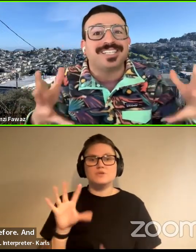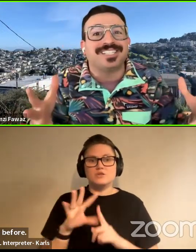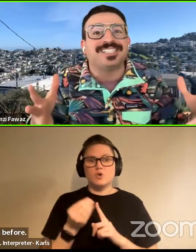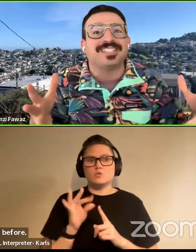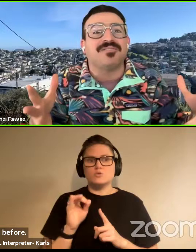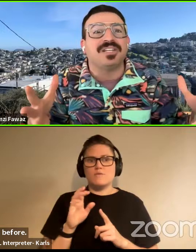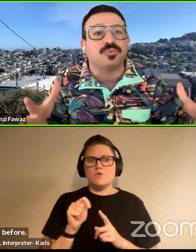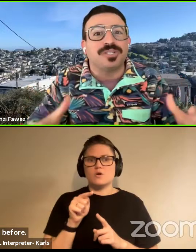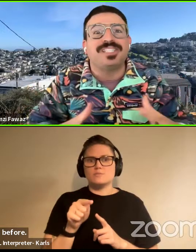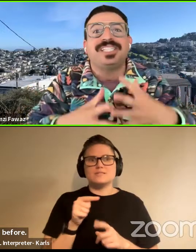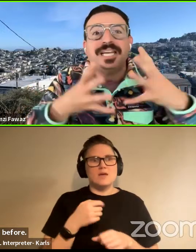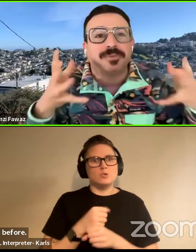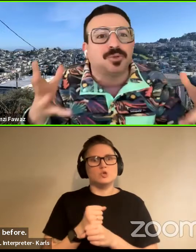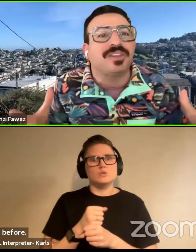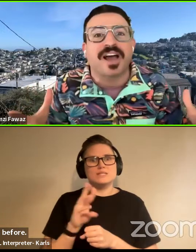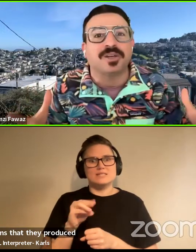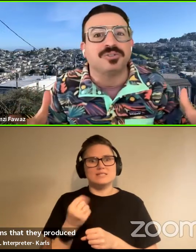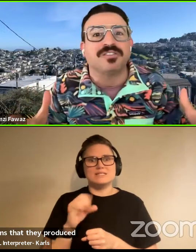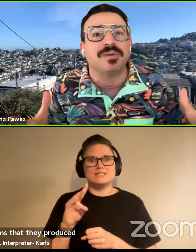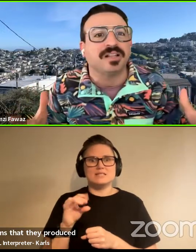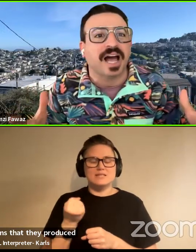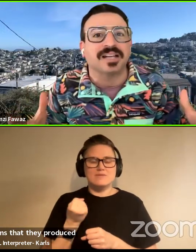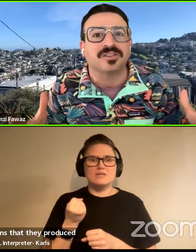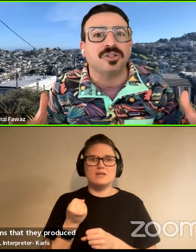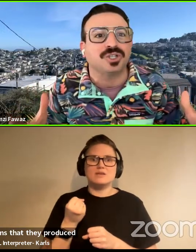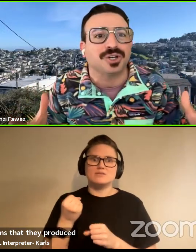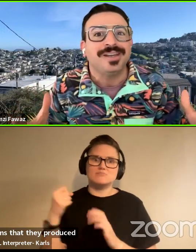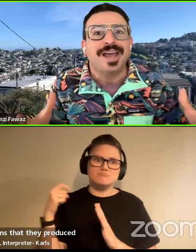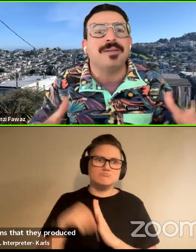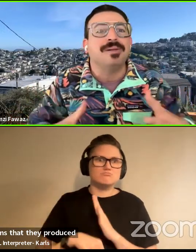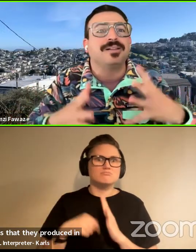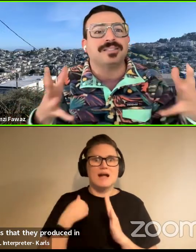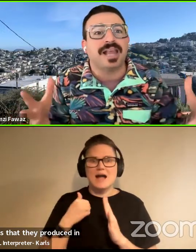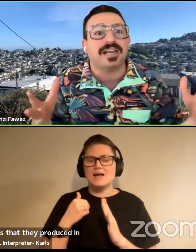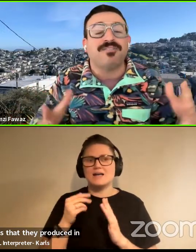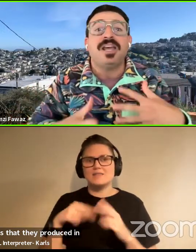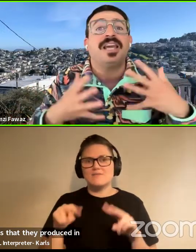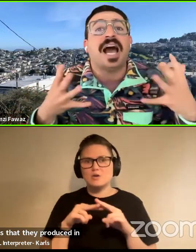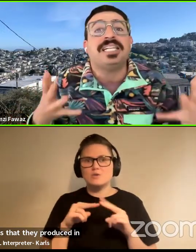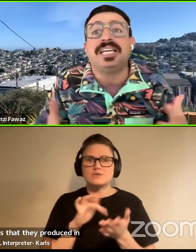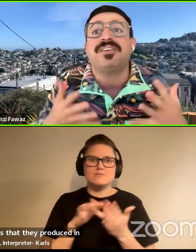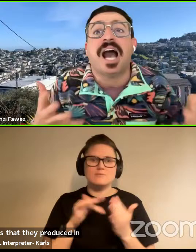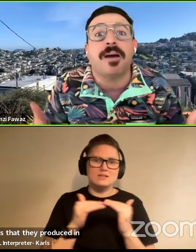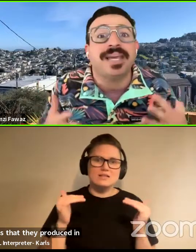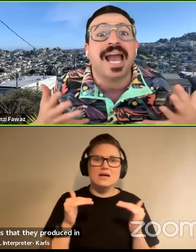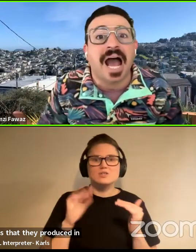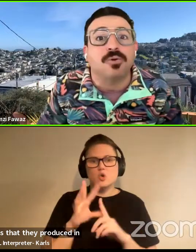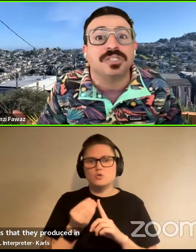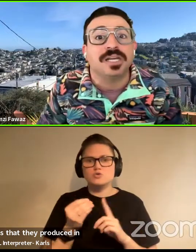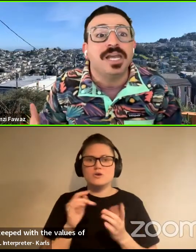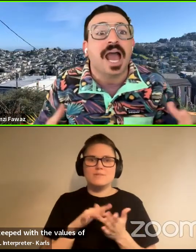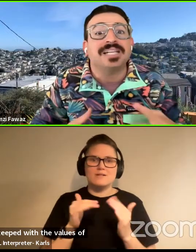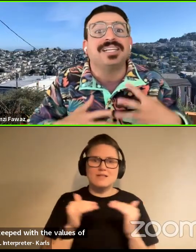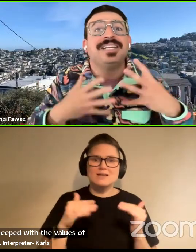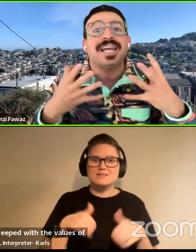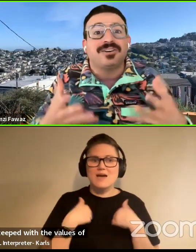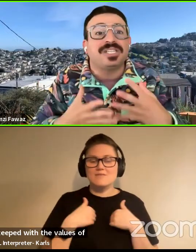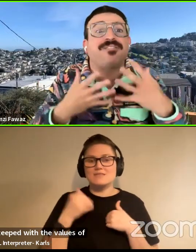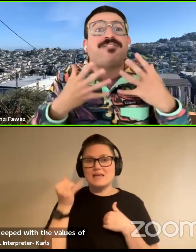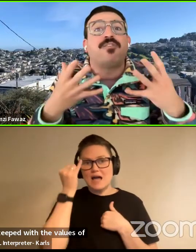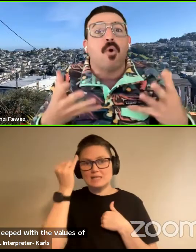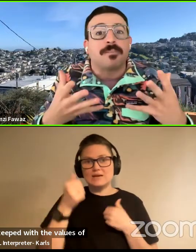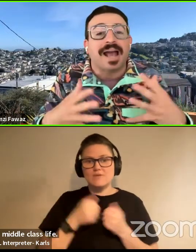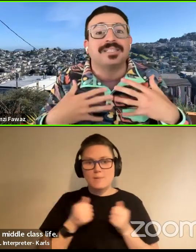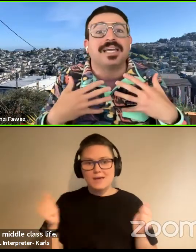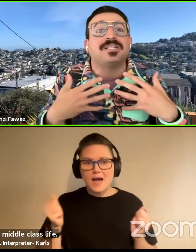that they produced in the sixties and seventies were steeped with the values of middle-class culture and middle-class life. The idea of coming out as